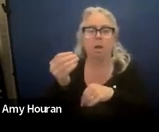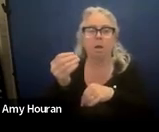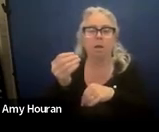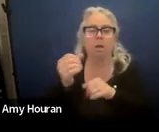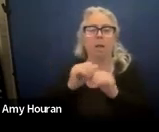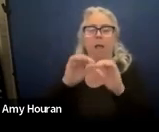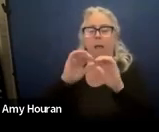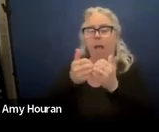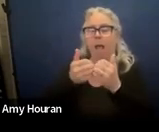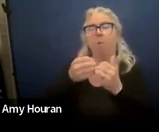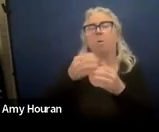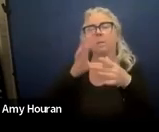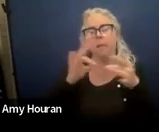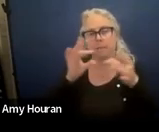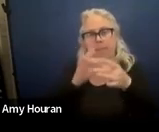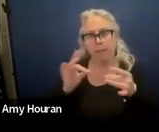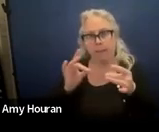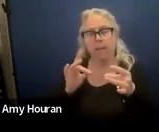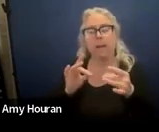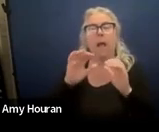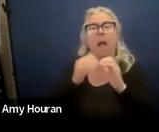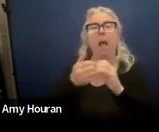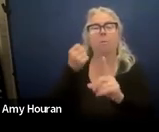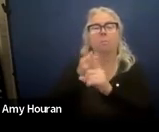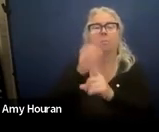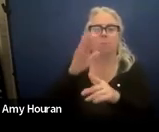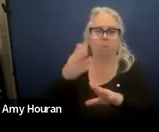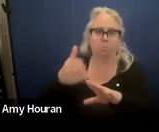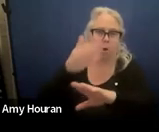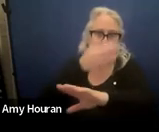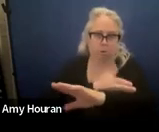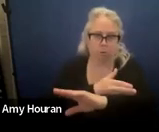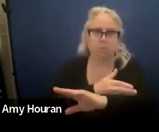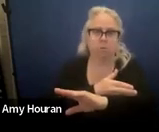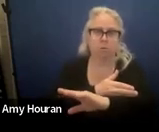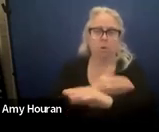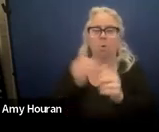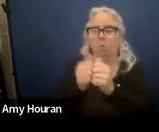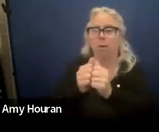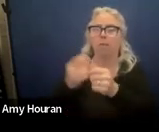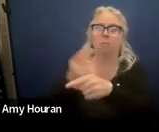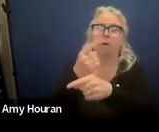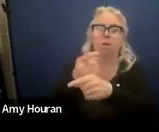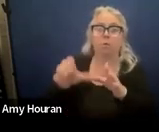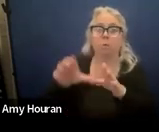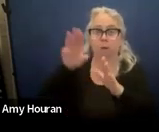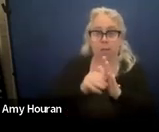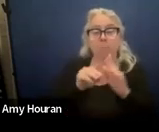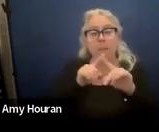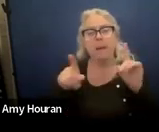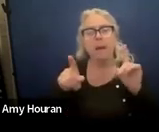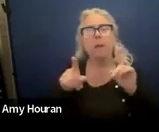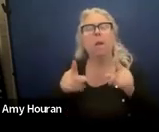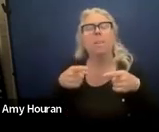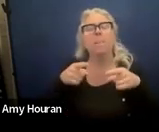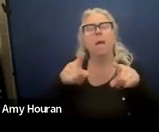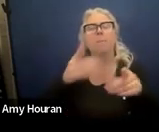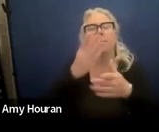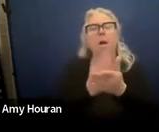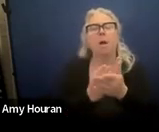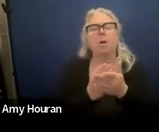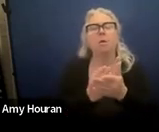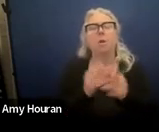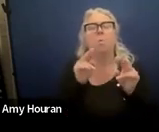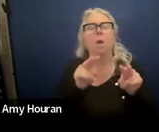statement for um how that affects their progress in the gen-end curriculum but when you're looking at the alignment piece here you want to look at those